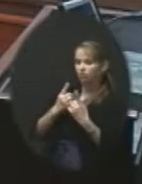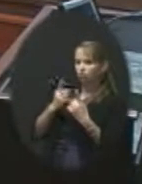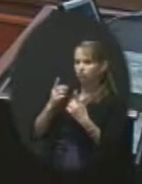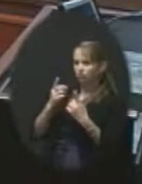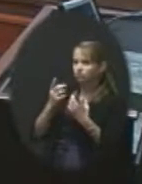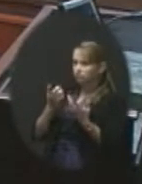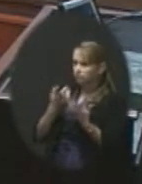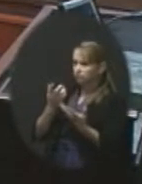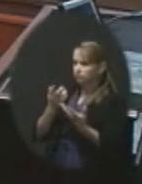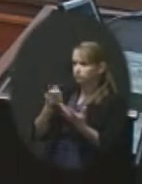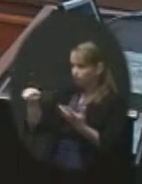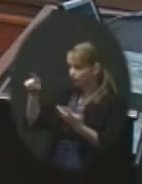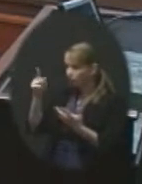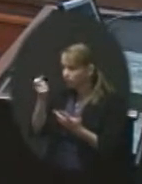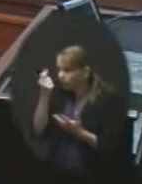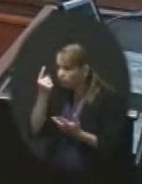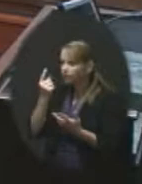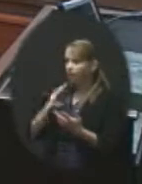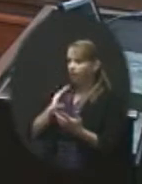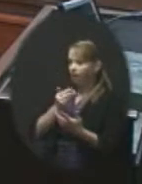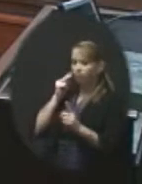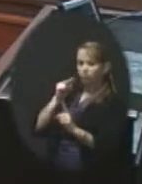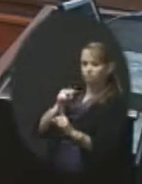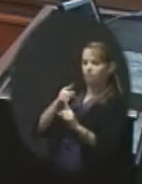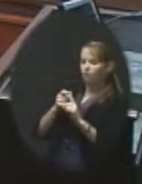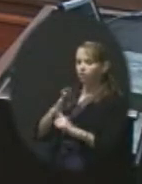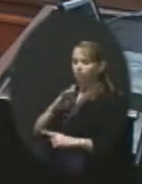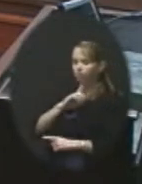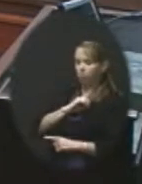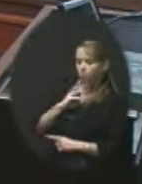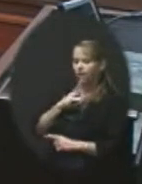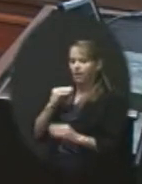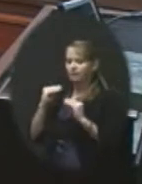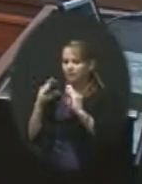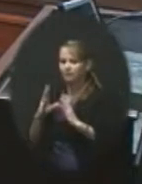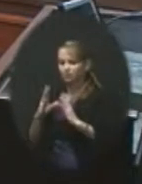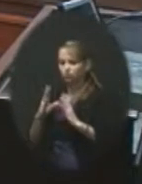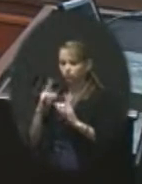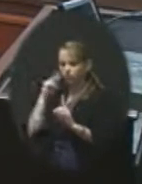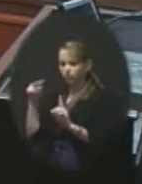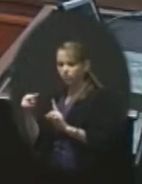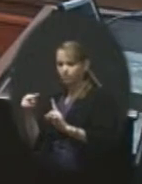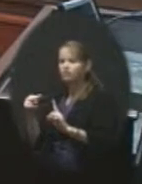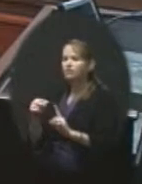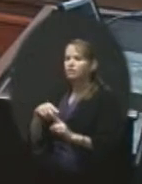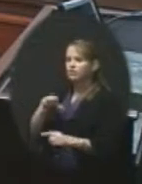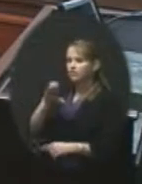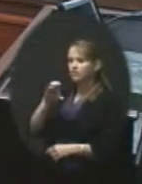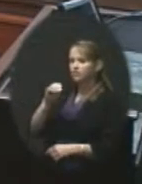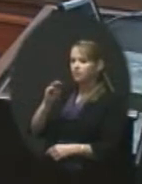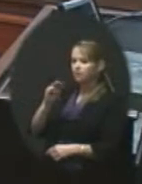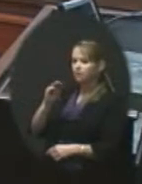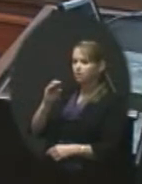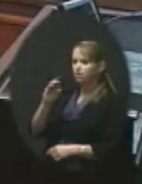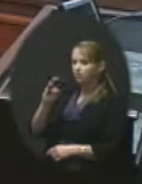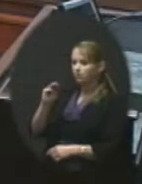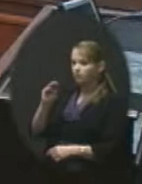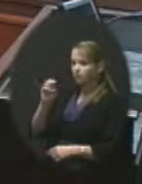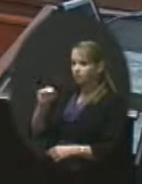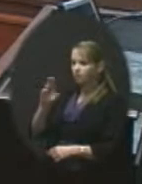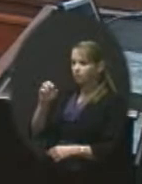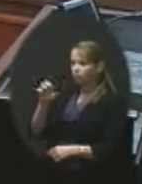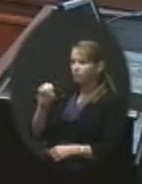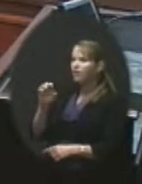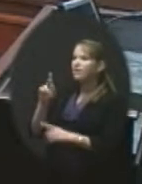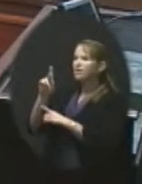us that that from the board's perspective, even from the teacher's perspective, that the common core, which is now the Kansas College and Career